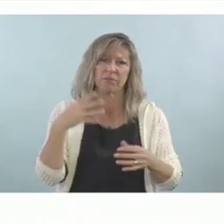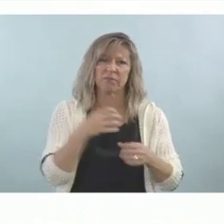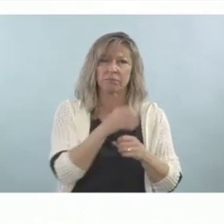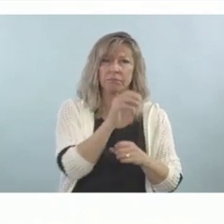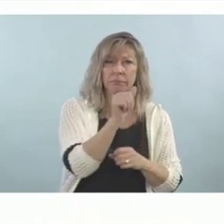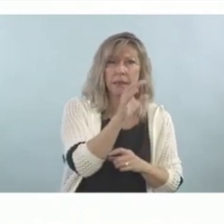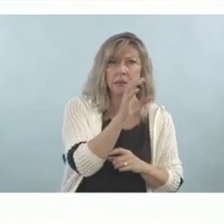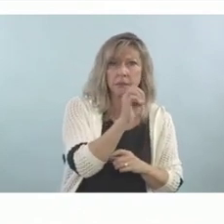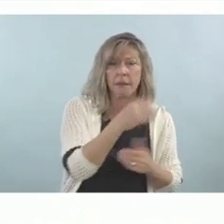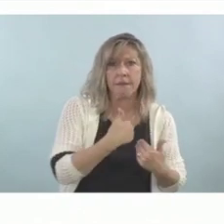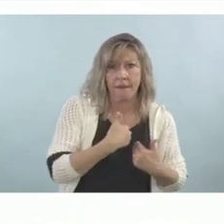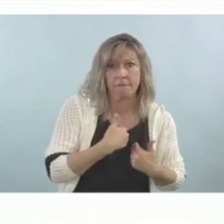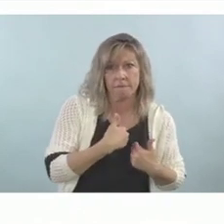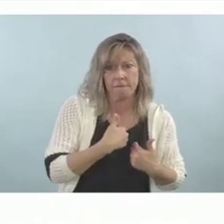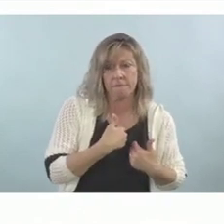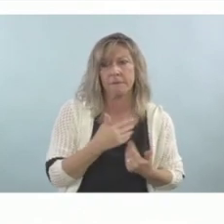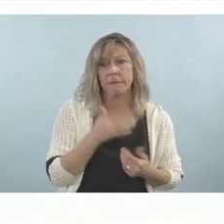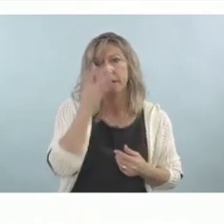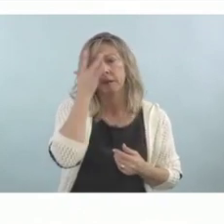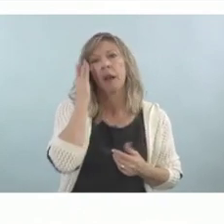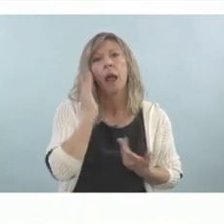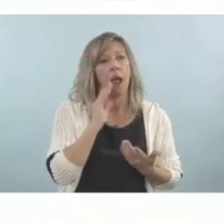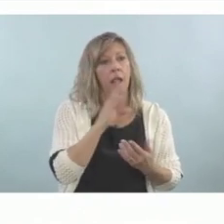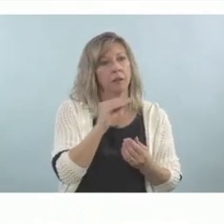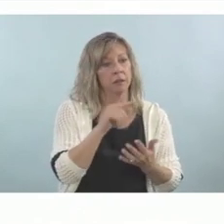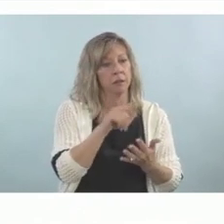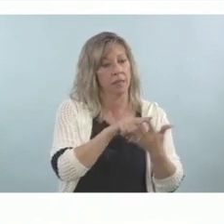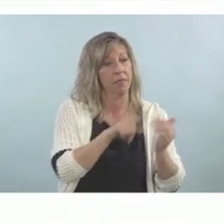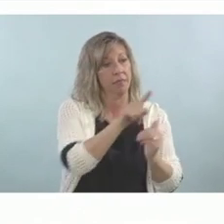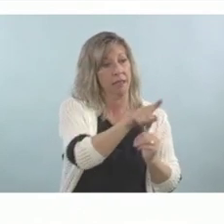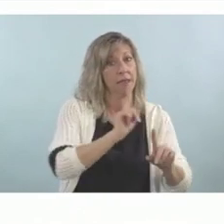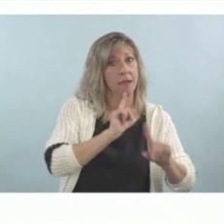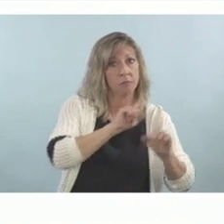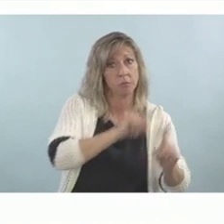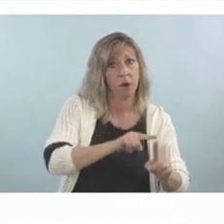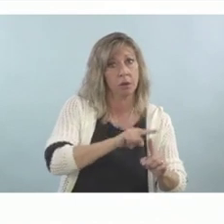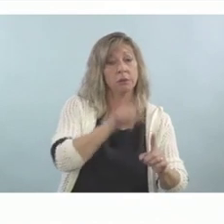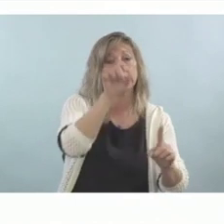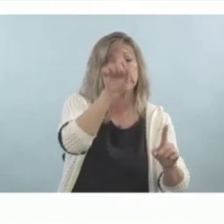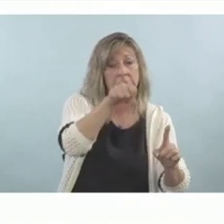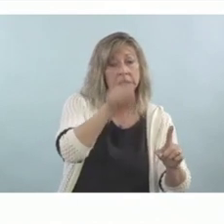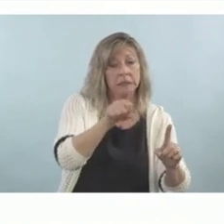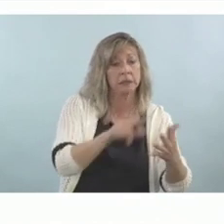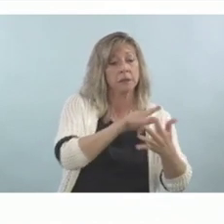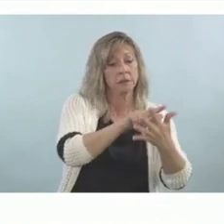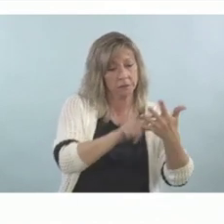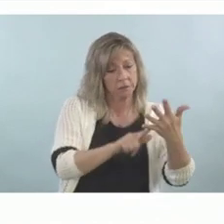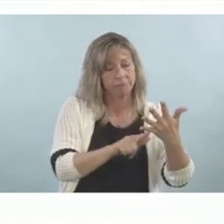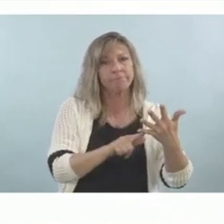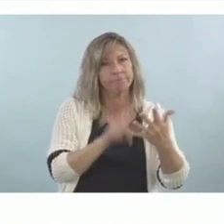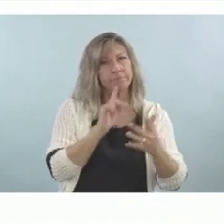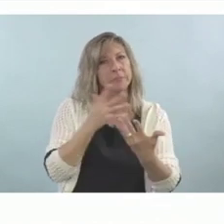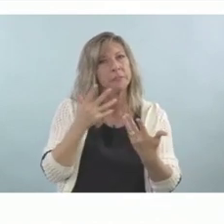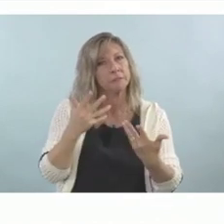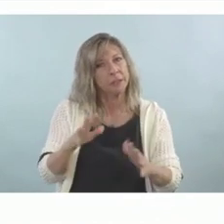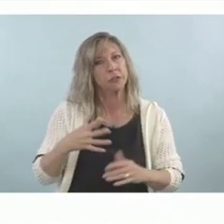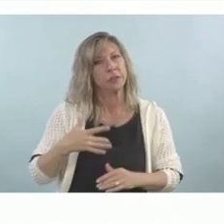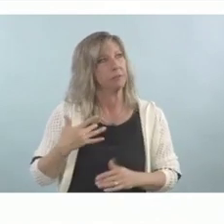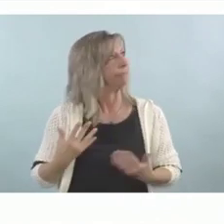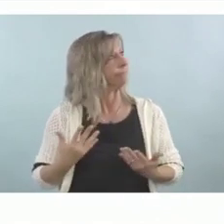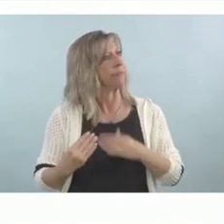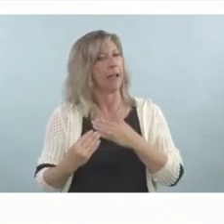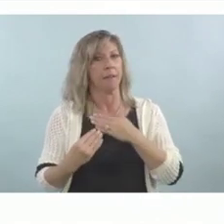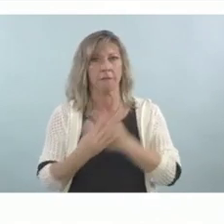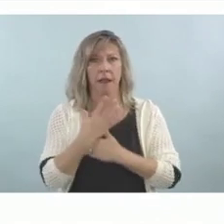they're reporting that they, um, impacted their functioning as adults. So as we get to the last